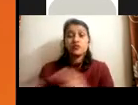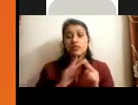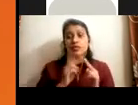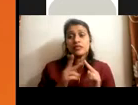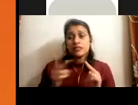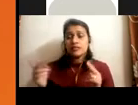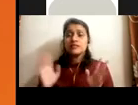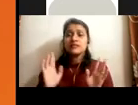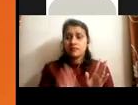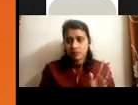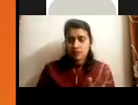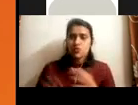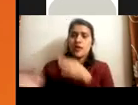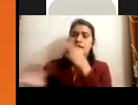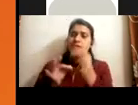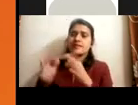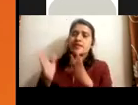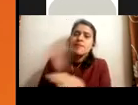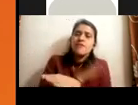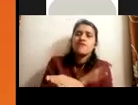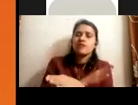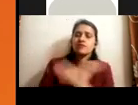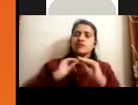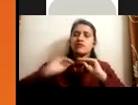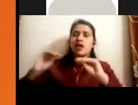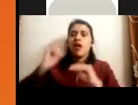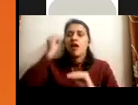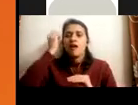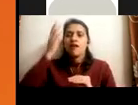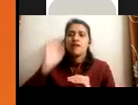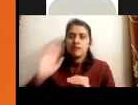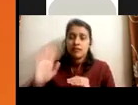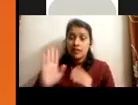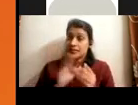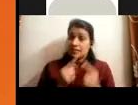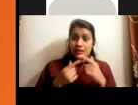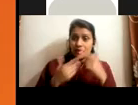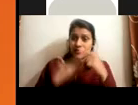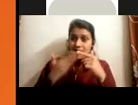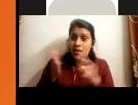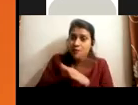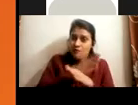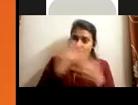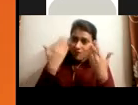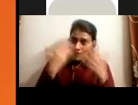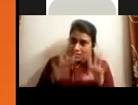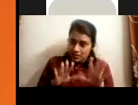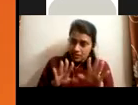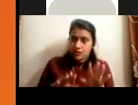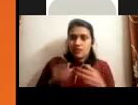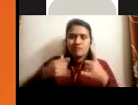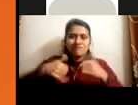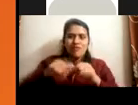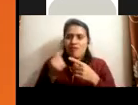all of that was addressed in the pre-training. And after that, we did what we, since we cannot invest in capital, we did